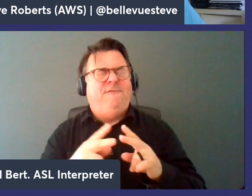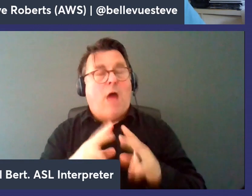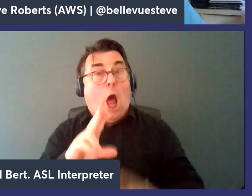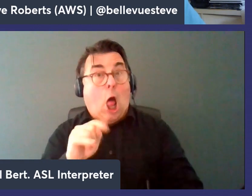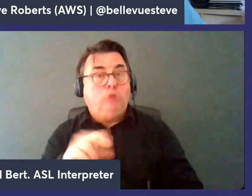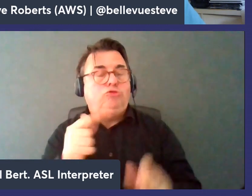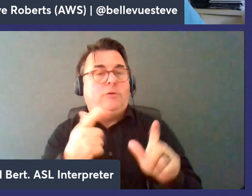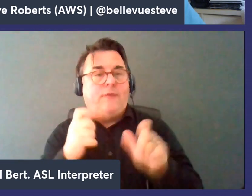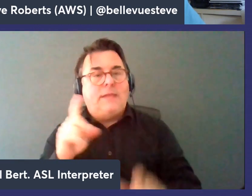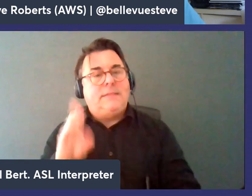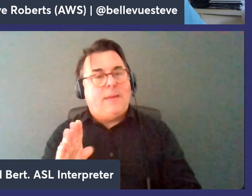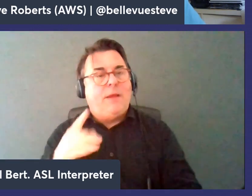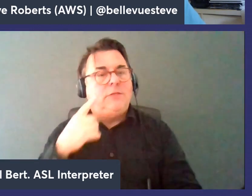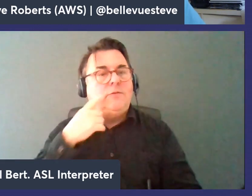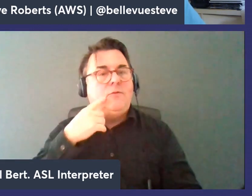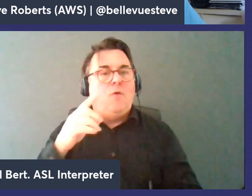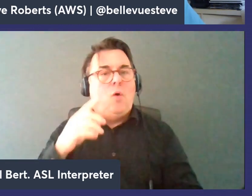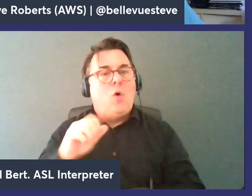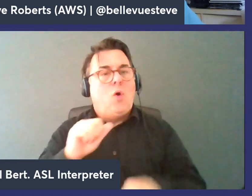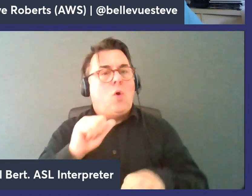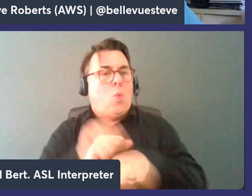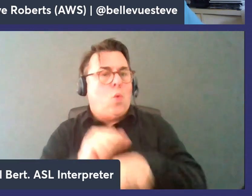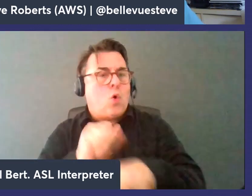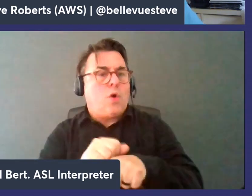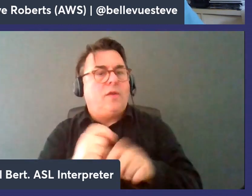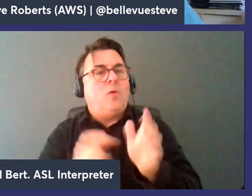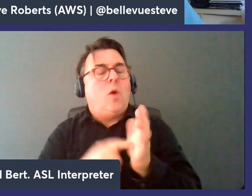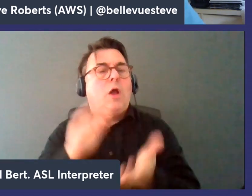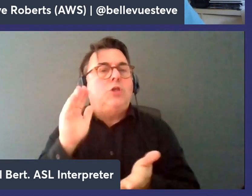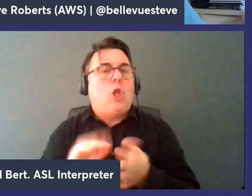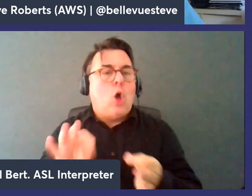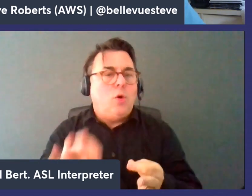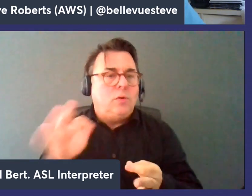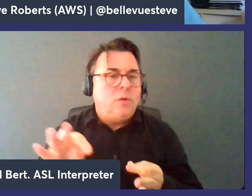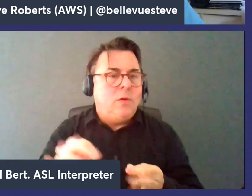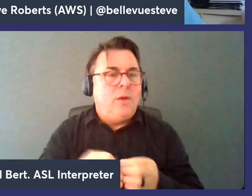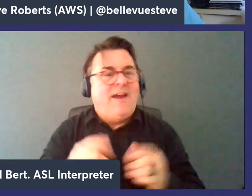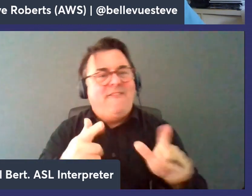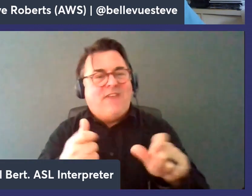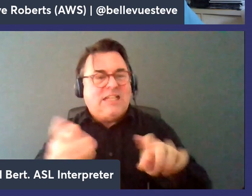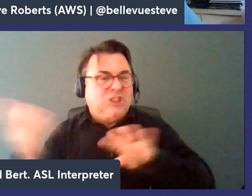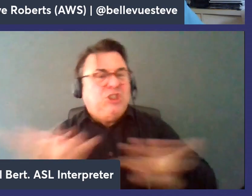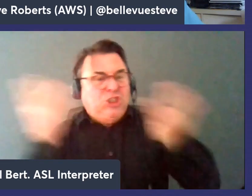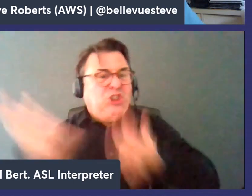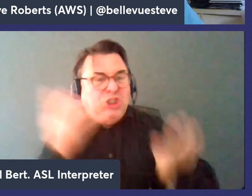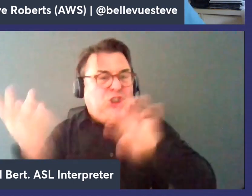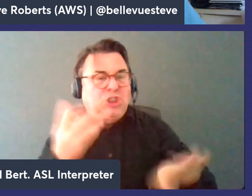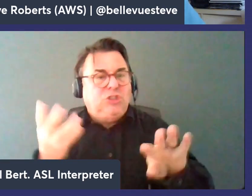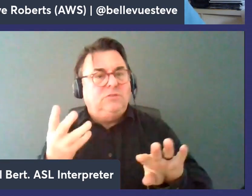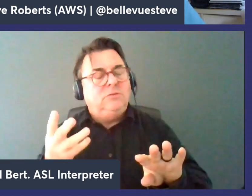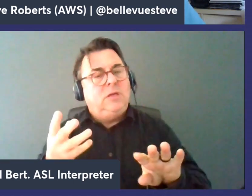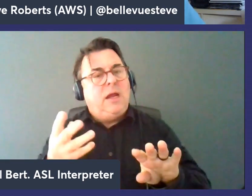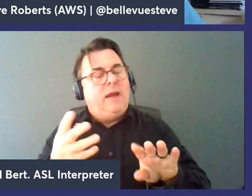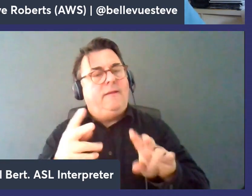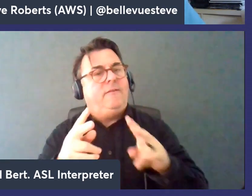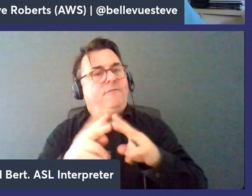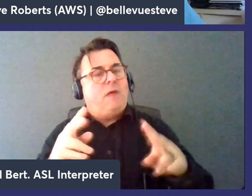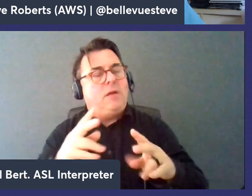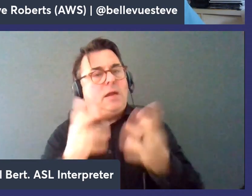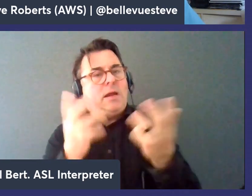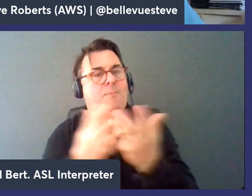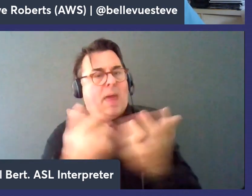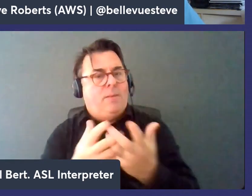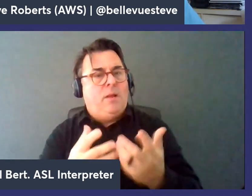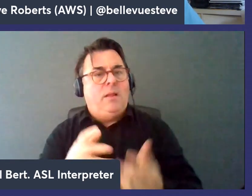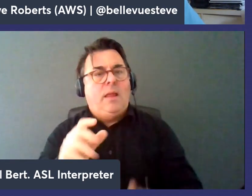uh for workloads that need really low latency uh high throughput and it is fully redis compatible so that's in the name